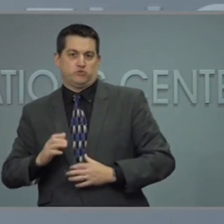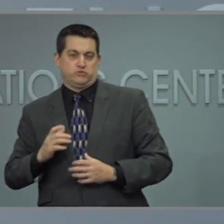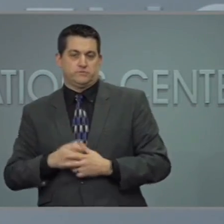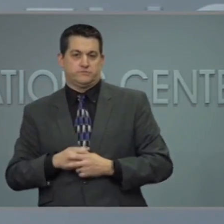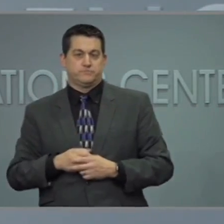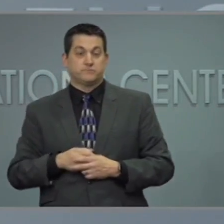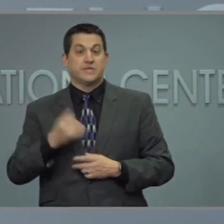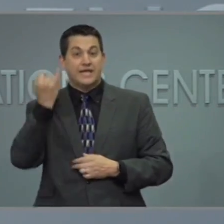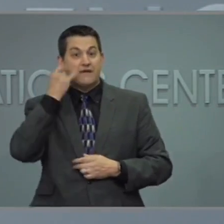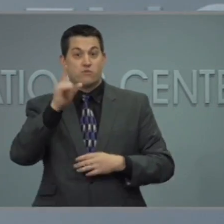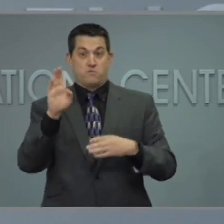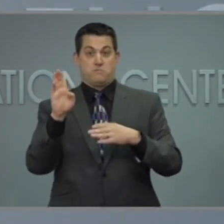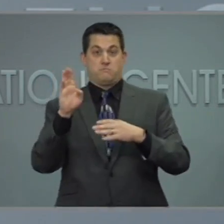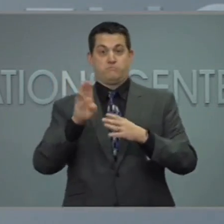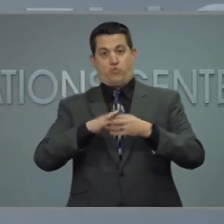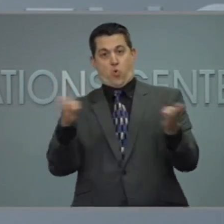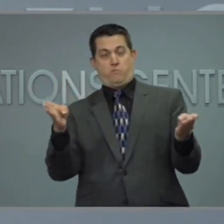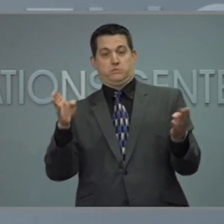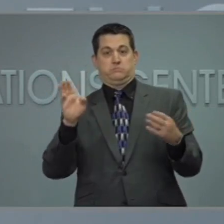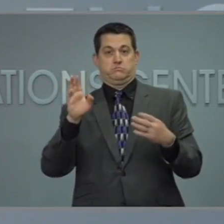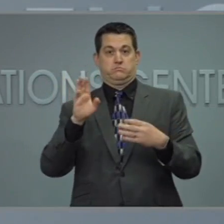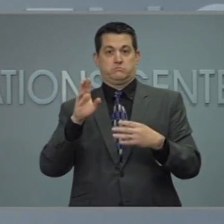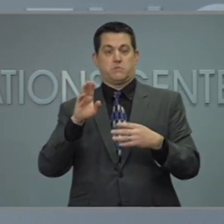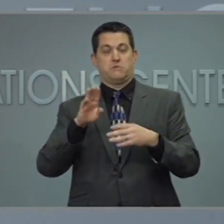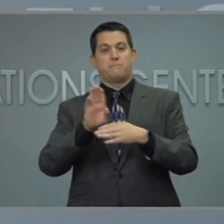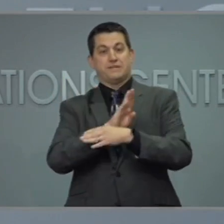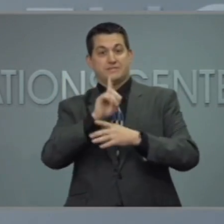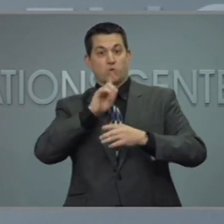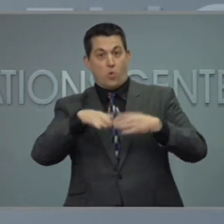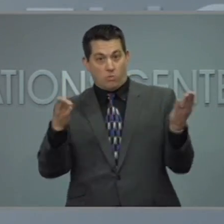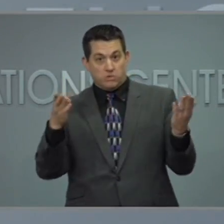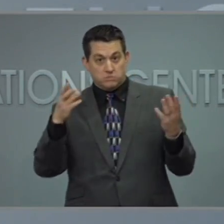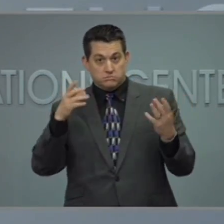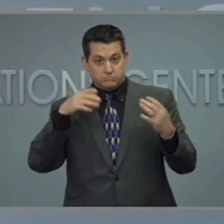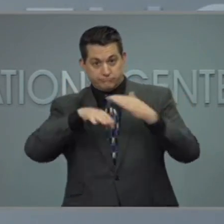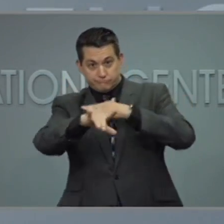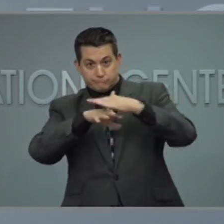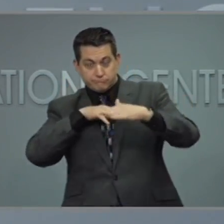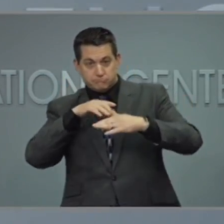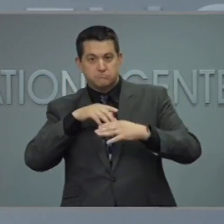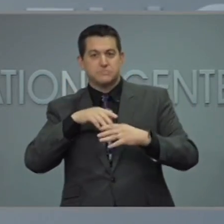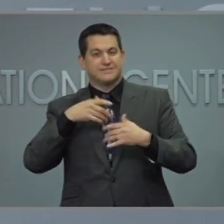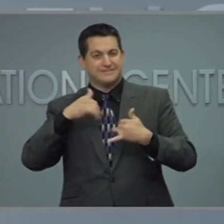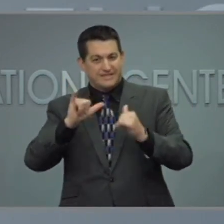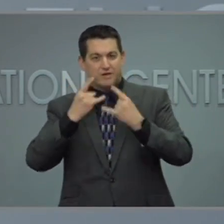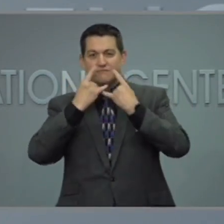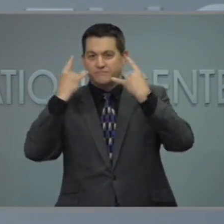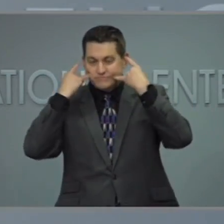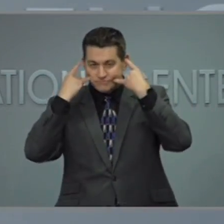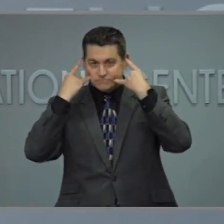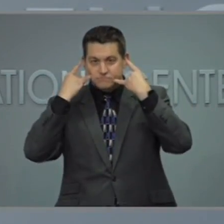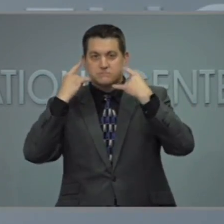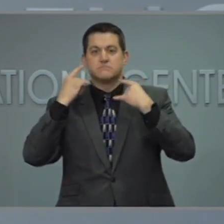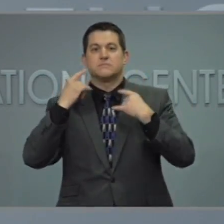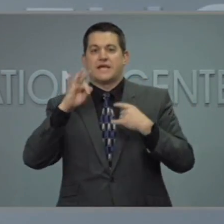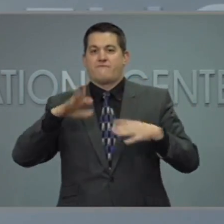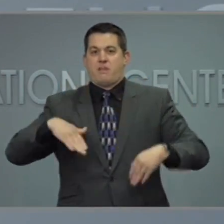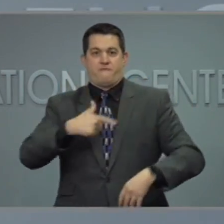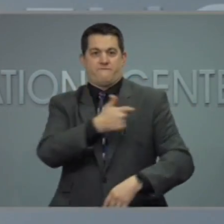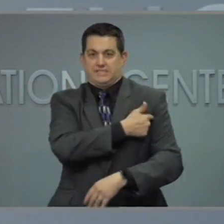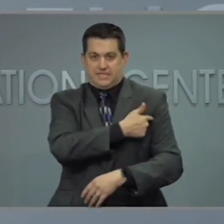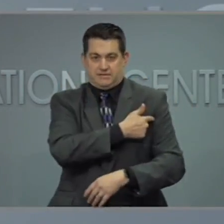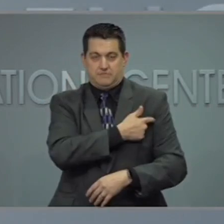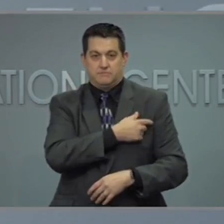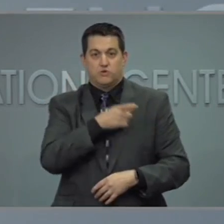should post signage reminding guests to socially distance and wear a face covering if they're not fully vaccinated. Remind